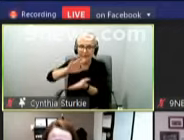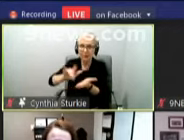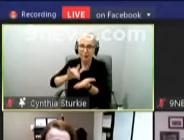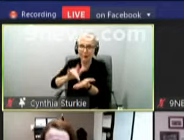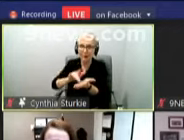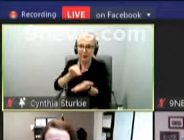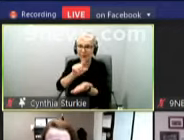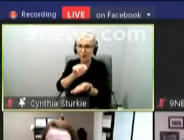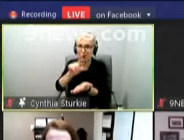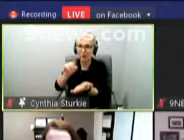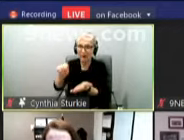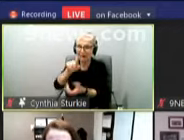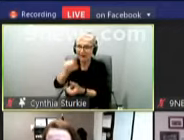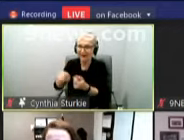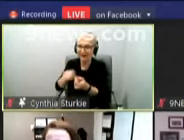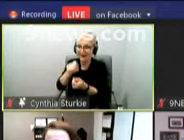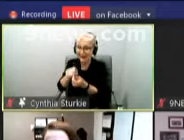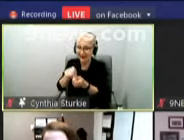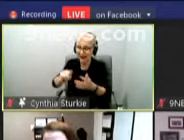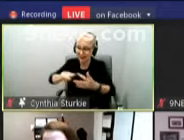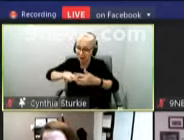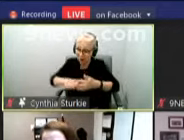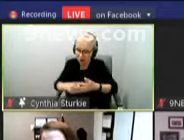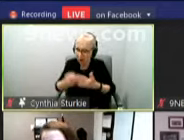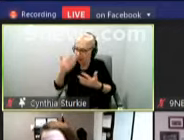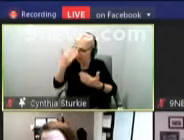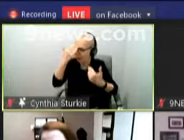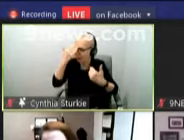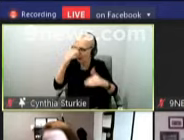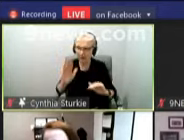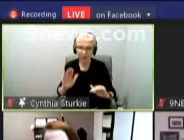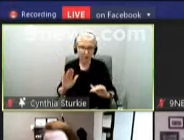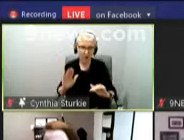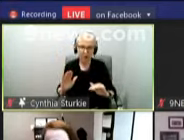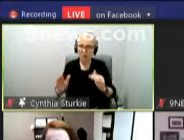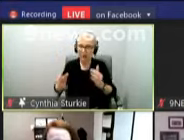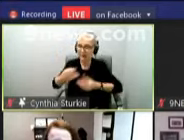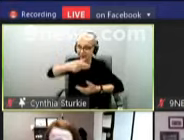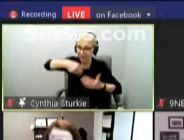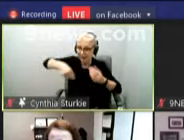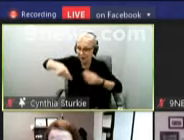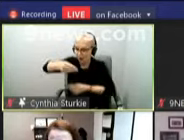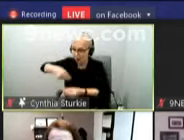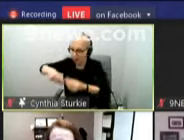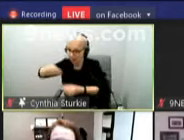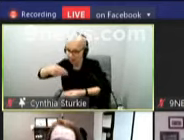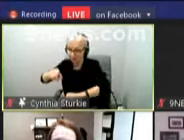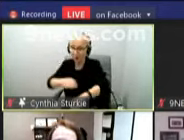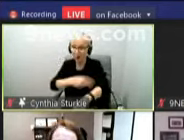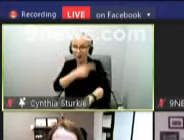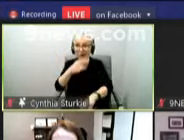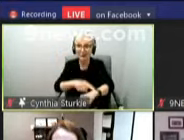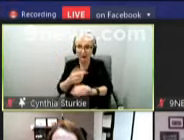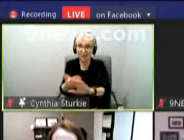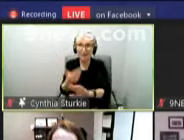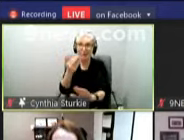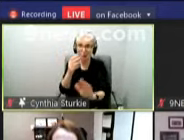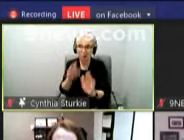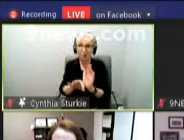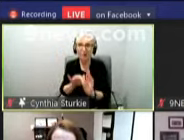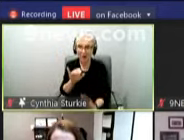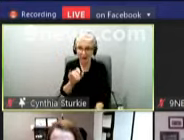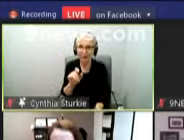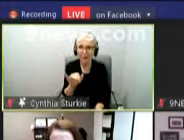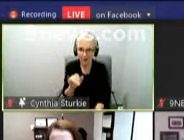The exact origin is not known, but the timeline here indicates that it was circulating for some time prior to detection. So in order to read this